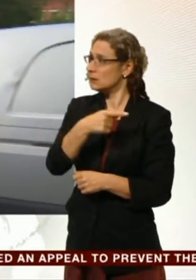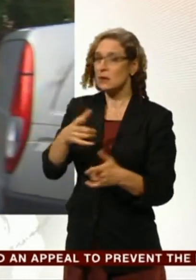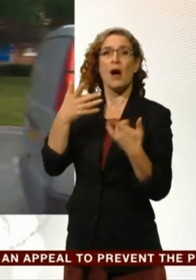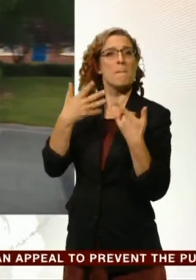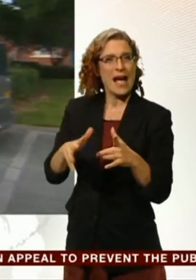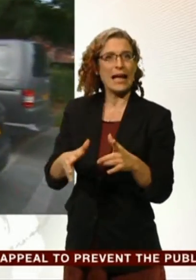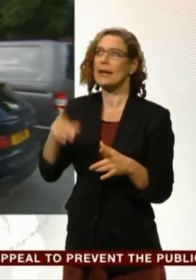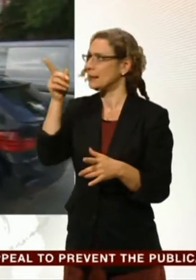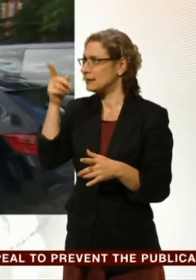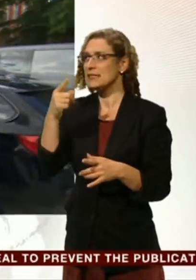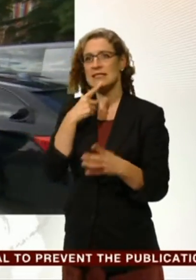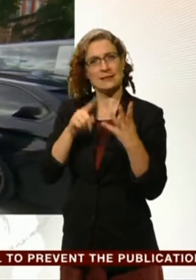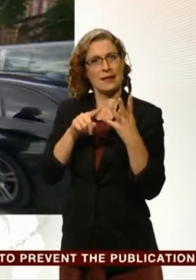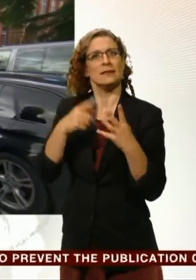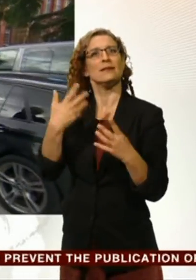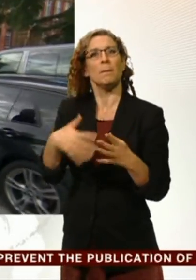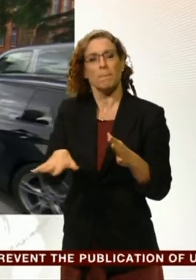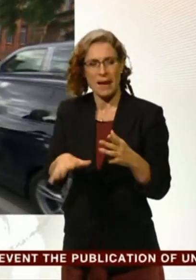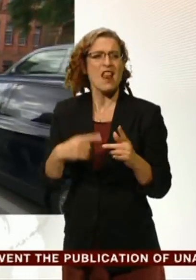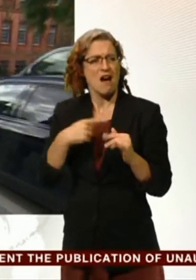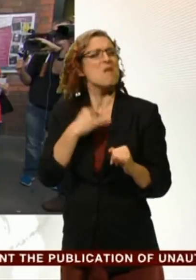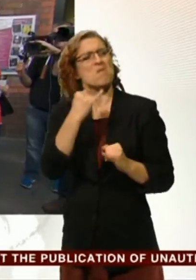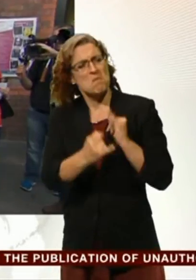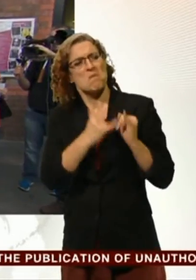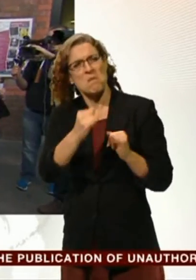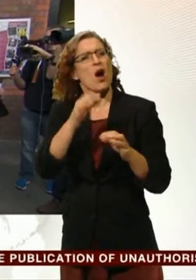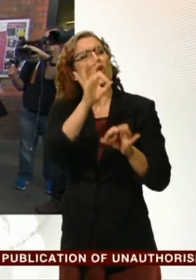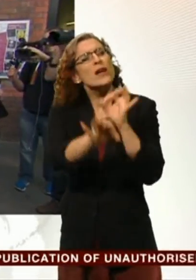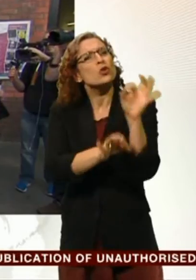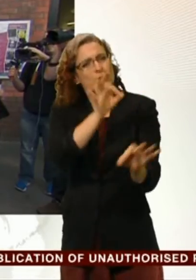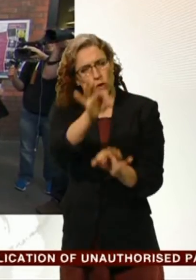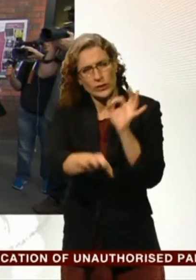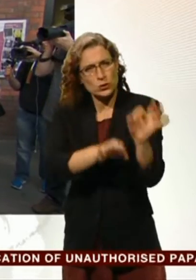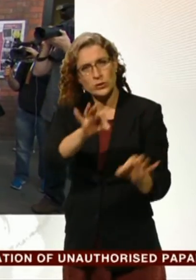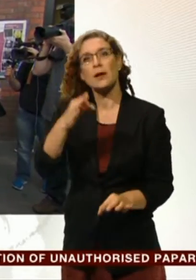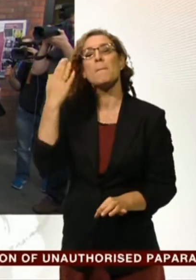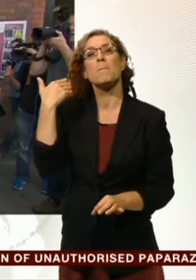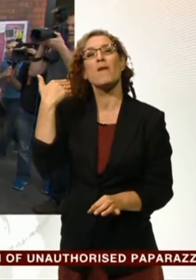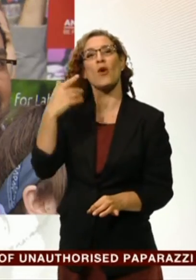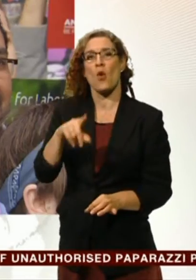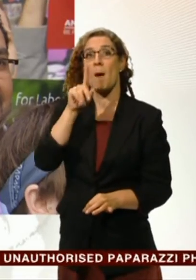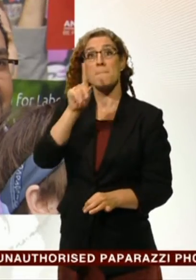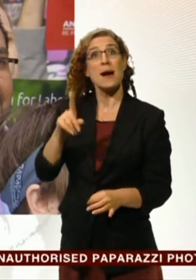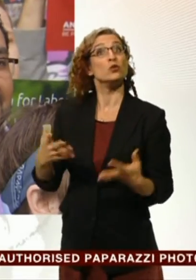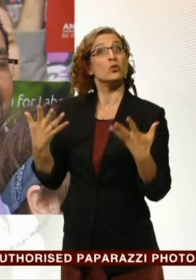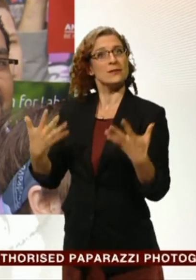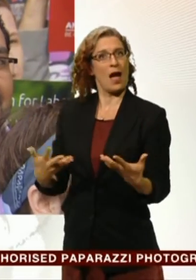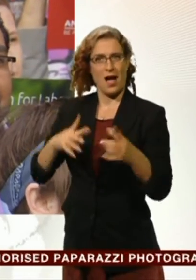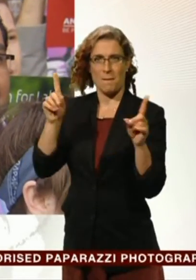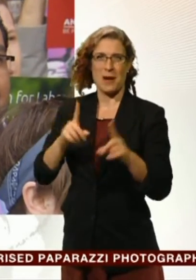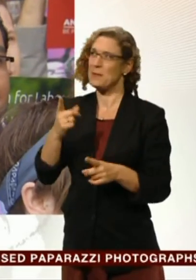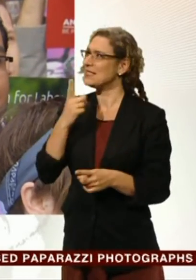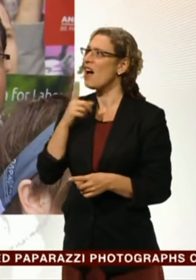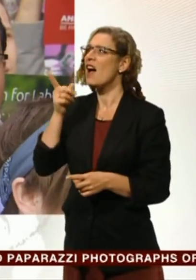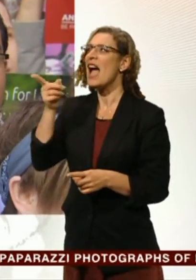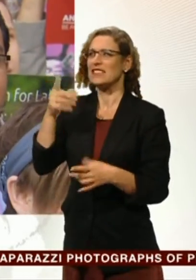credibility and how his policies would be paid for before. His critics, though, suggest today's very clear words show his message